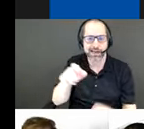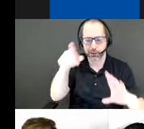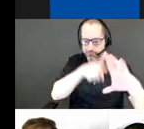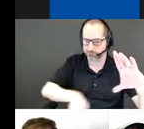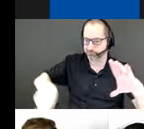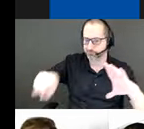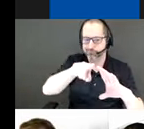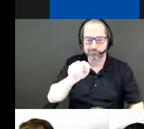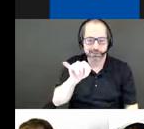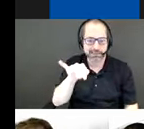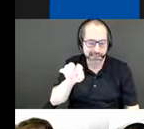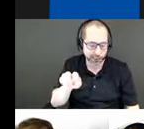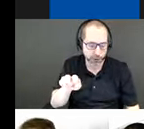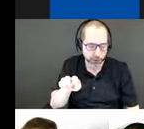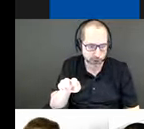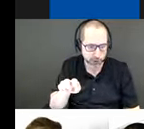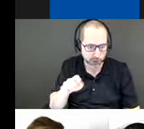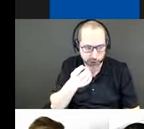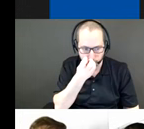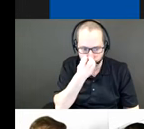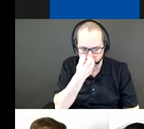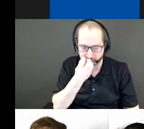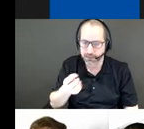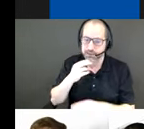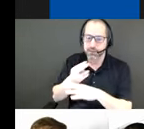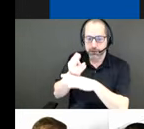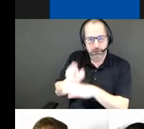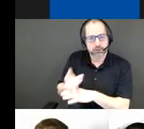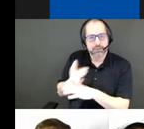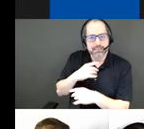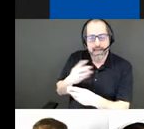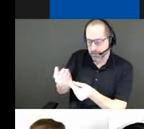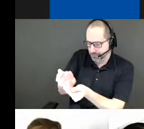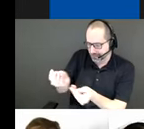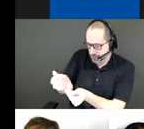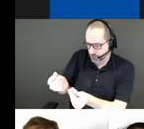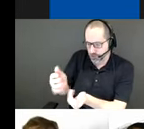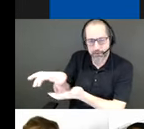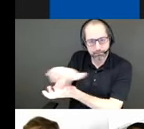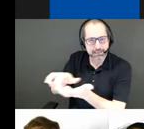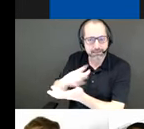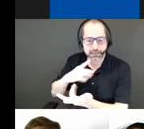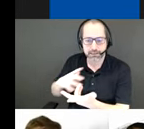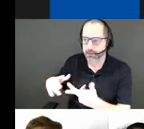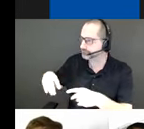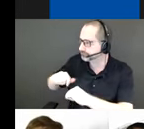as a material critique and remixes it in a civic celebration grounded in the textures of the place.